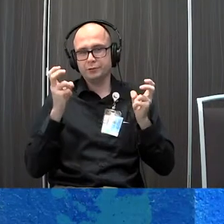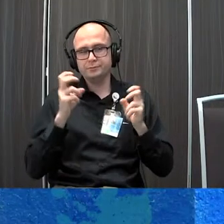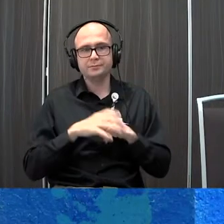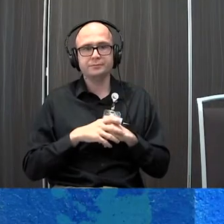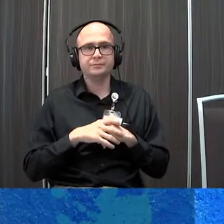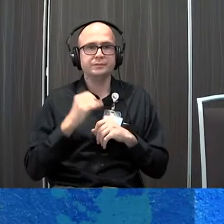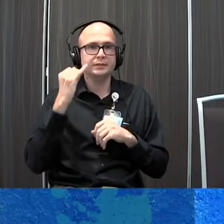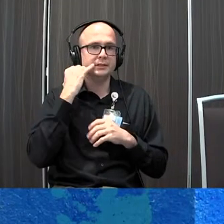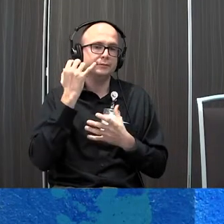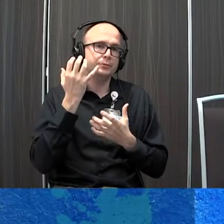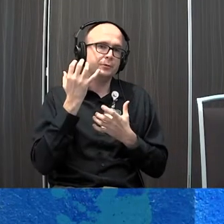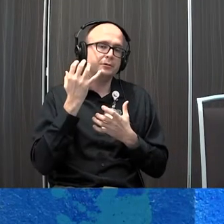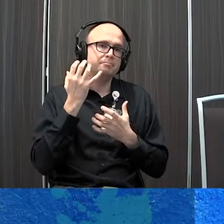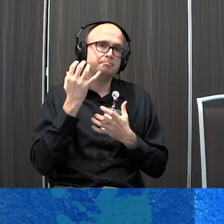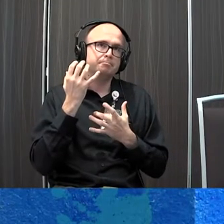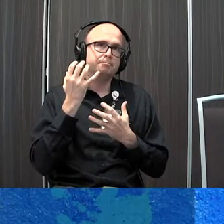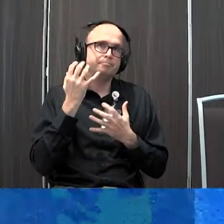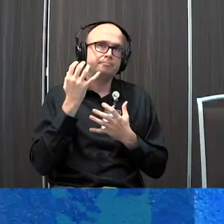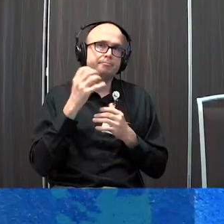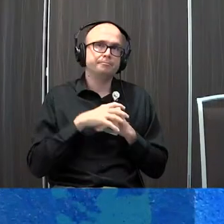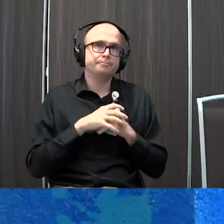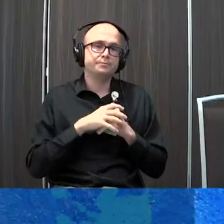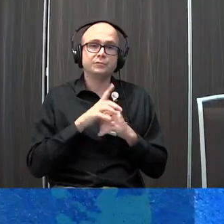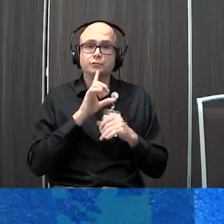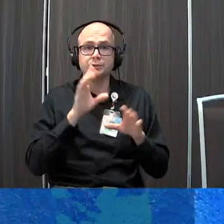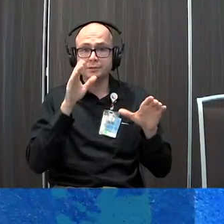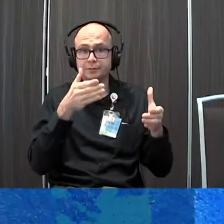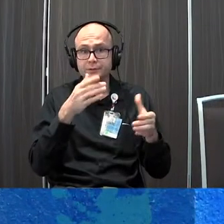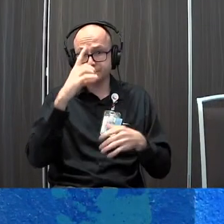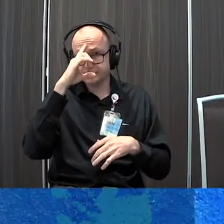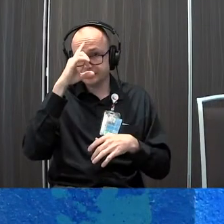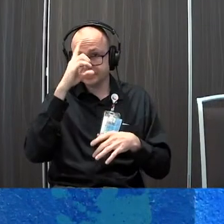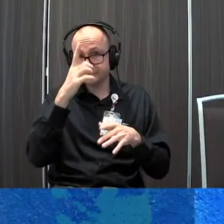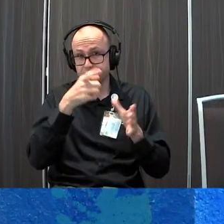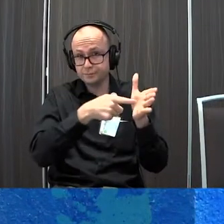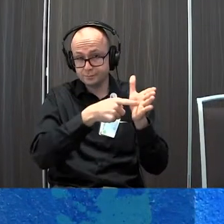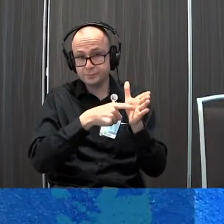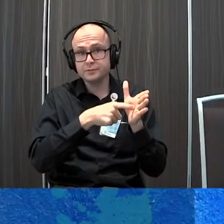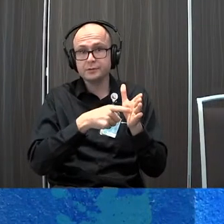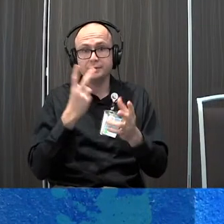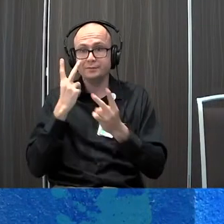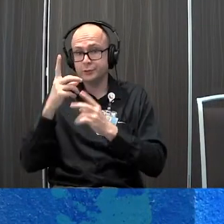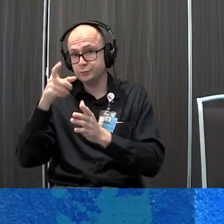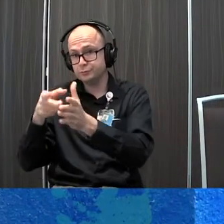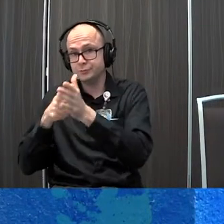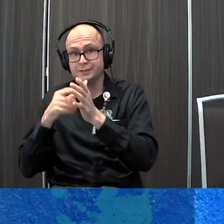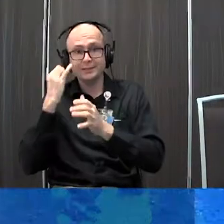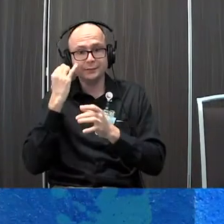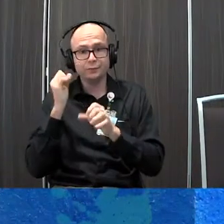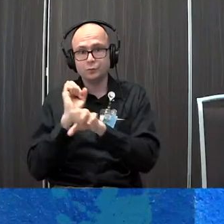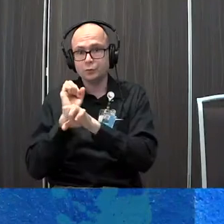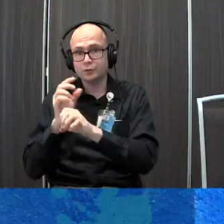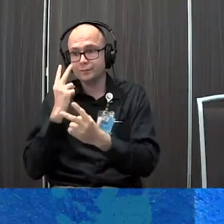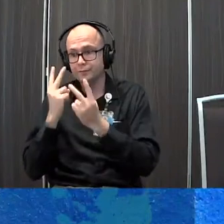if we want to really focus on the cognitive demand and actually the visual demand too if you're really working on visual